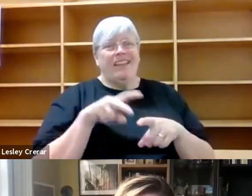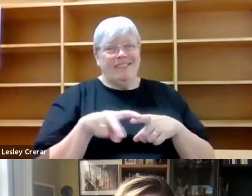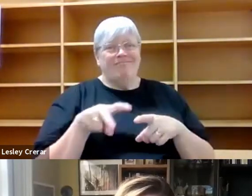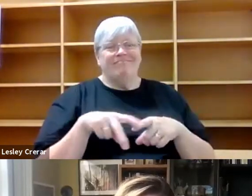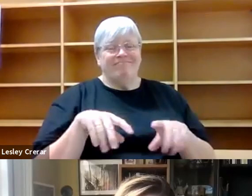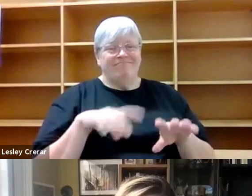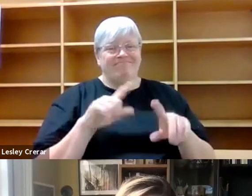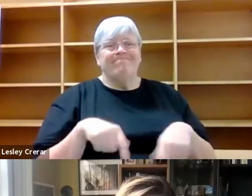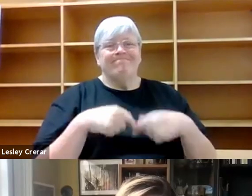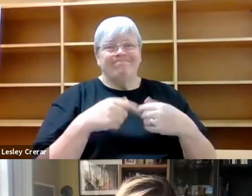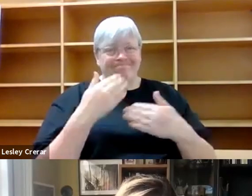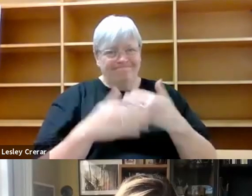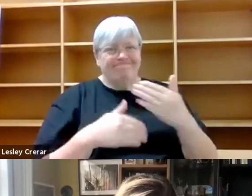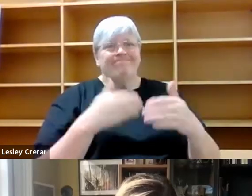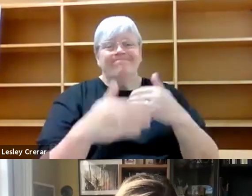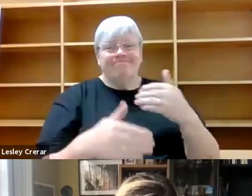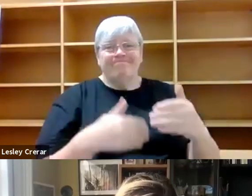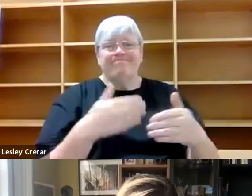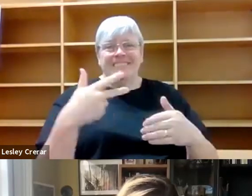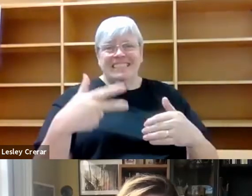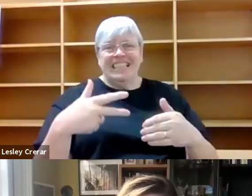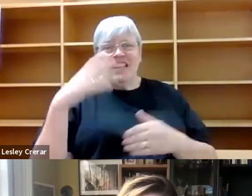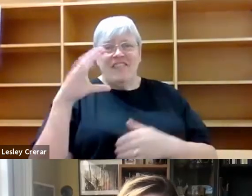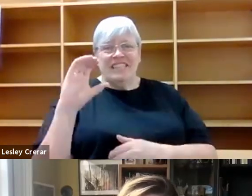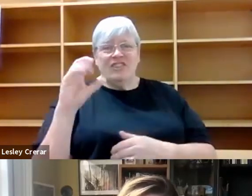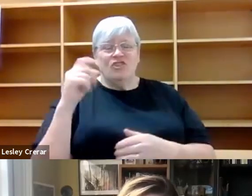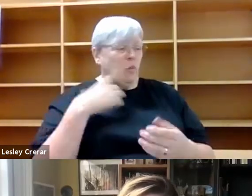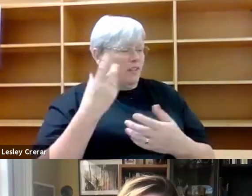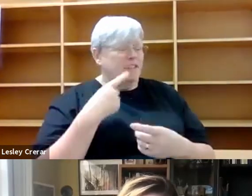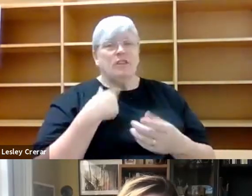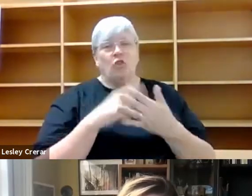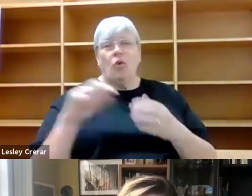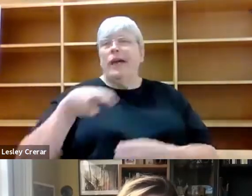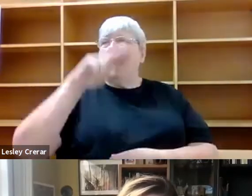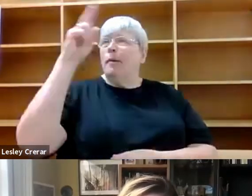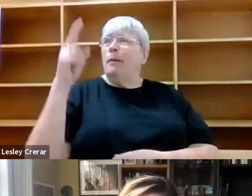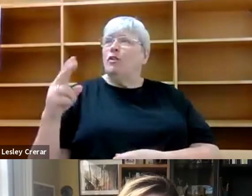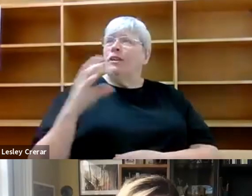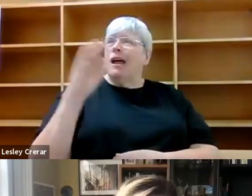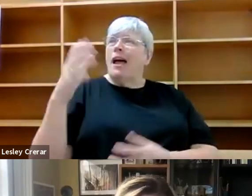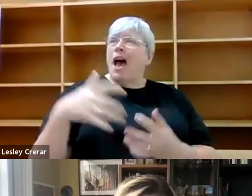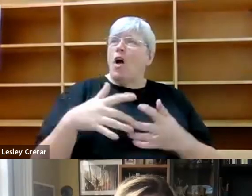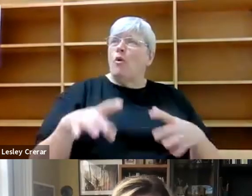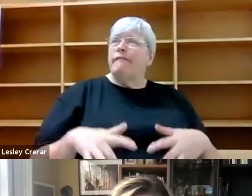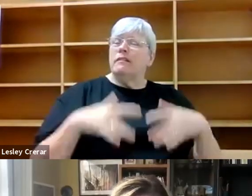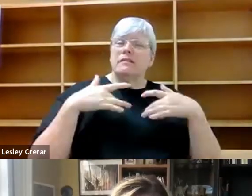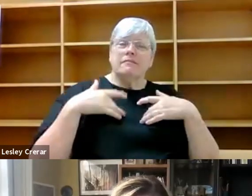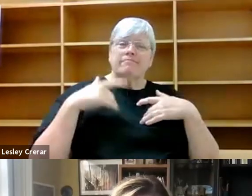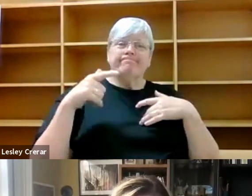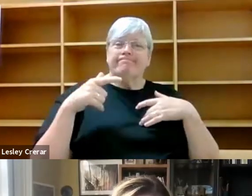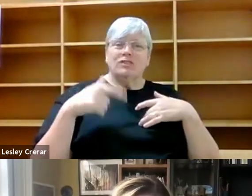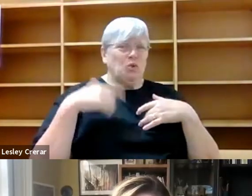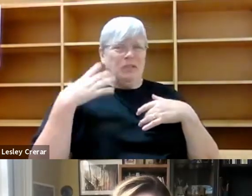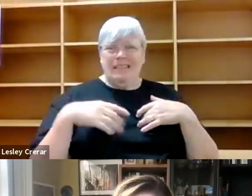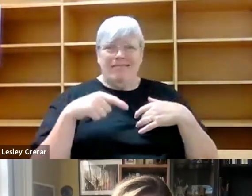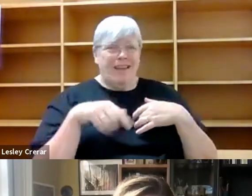sublime. We still want somebody to go up a mountain and tell us how it feels. And we don't need, you know, there are other